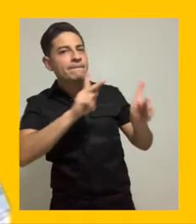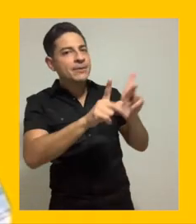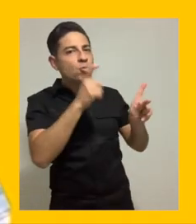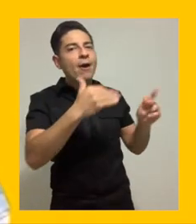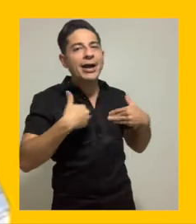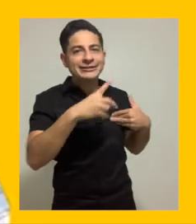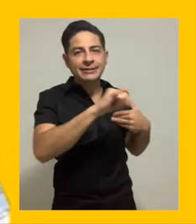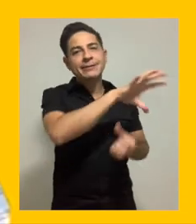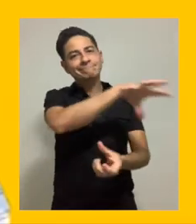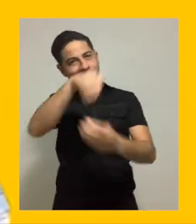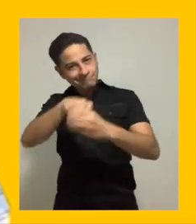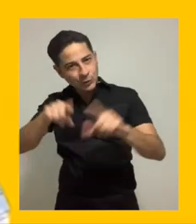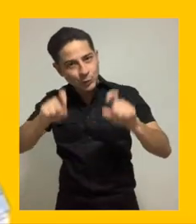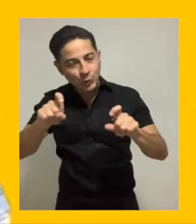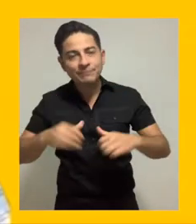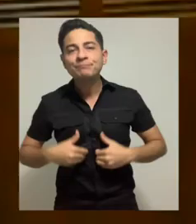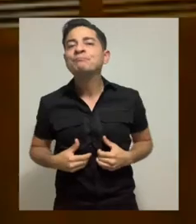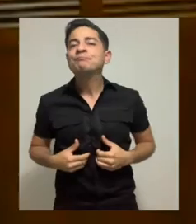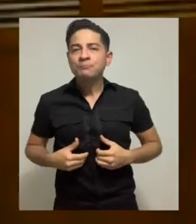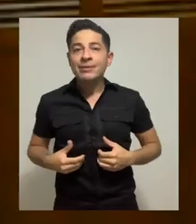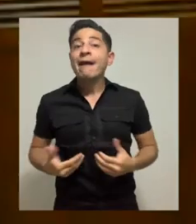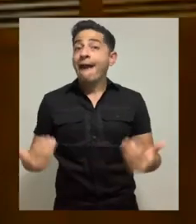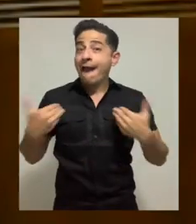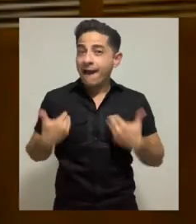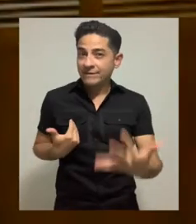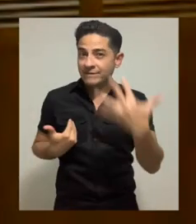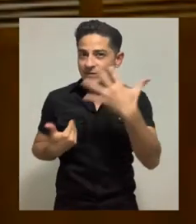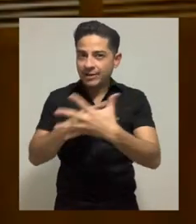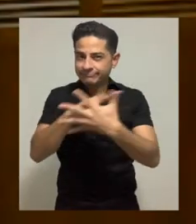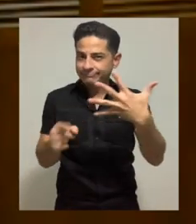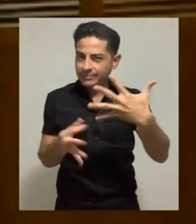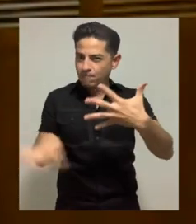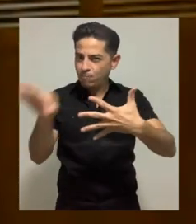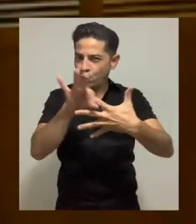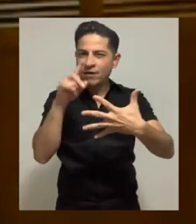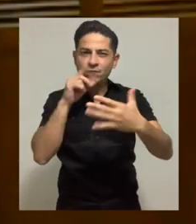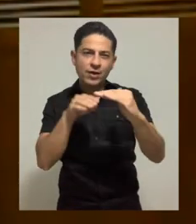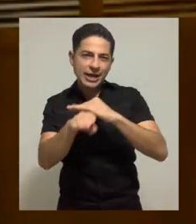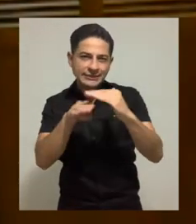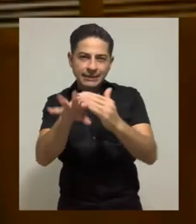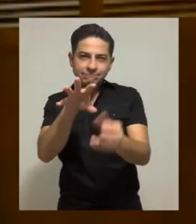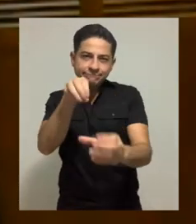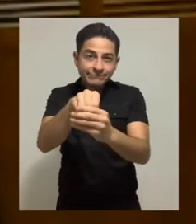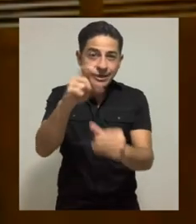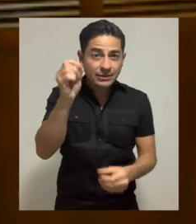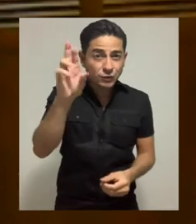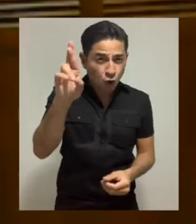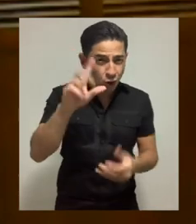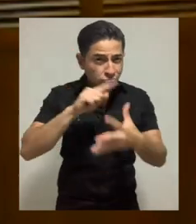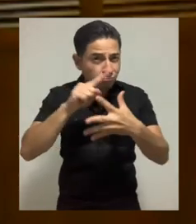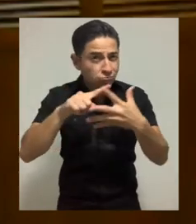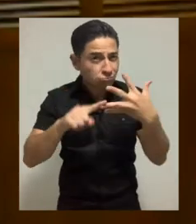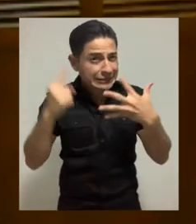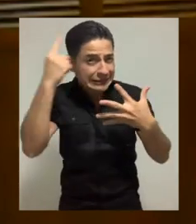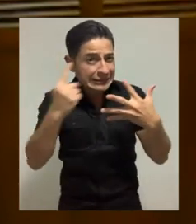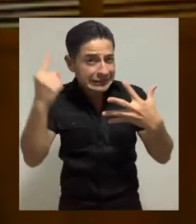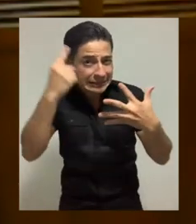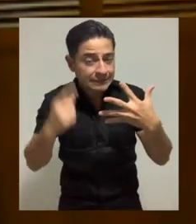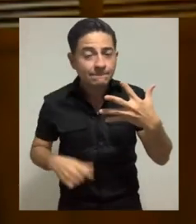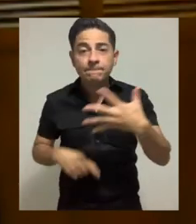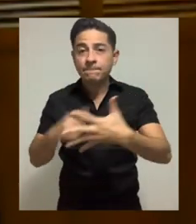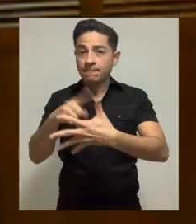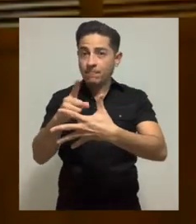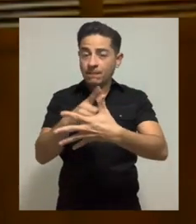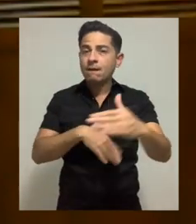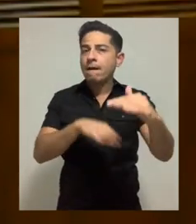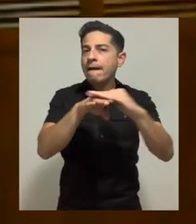includes people with disabilities. I think there are five key opportunities for accessibility in XR